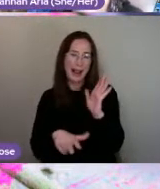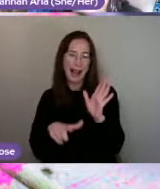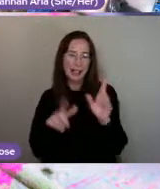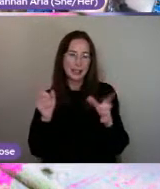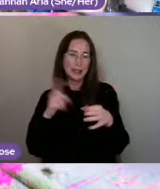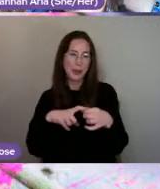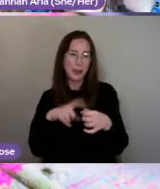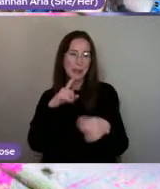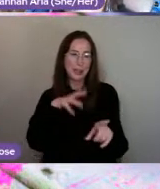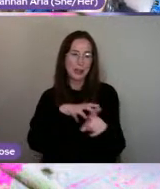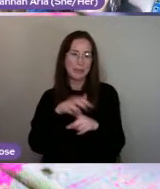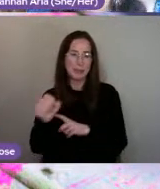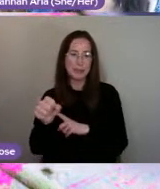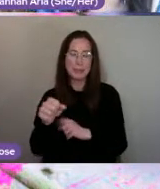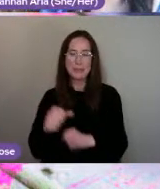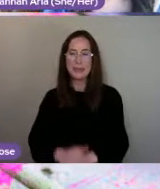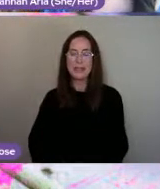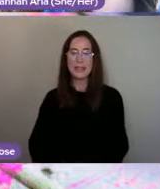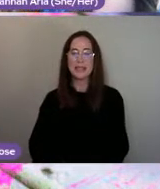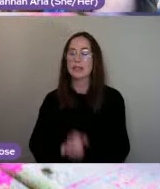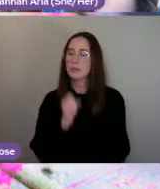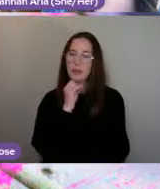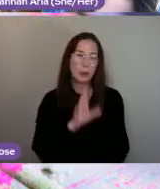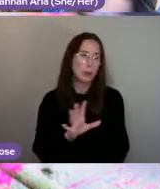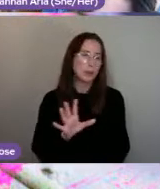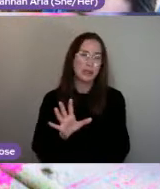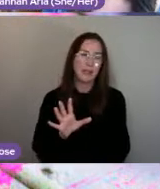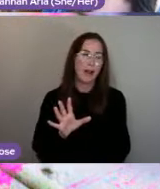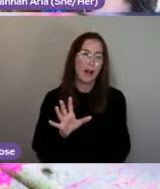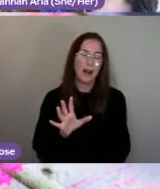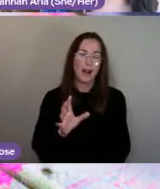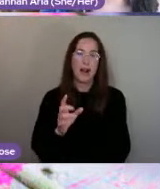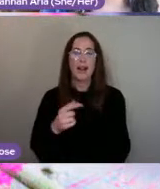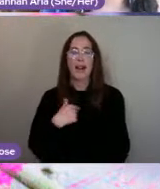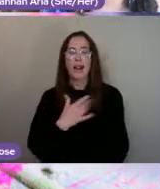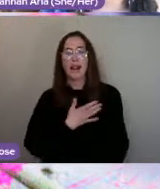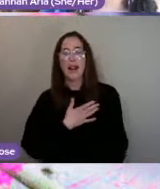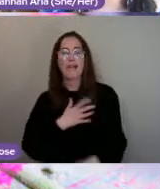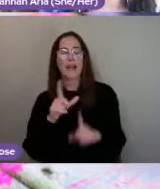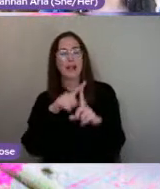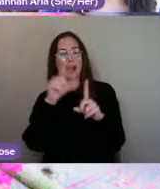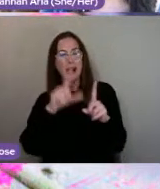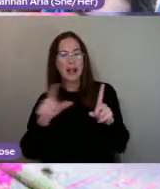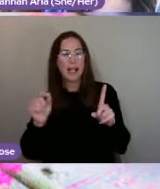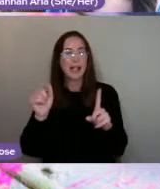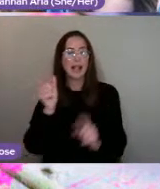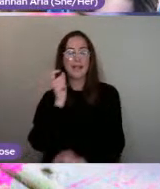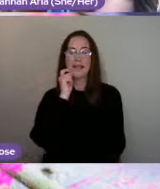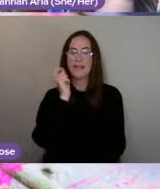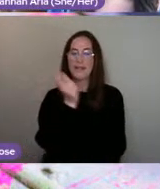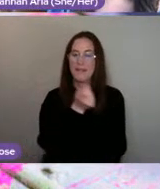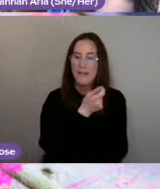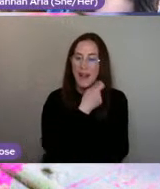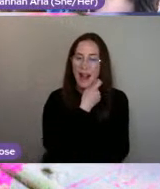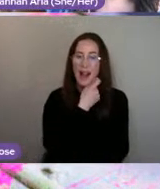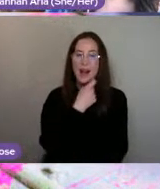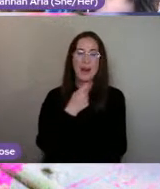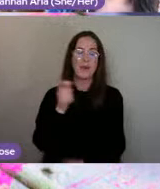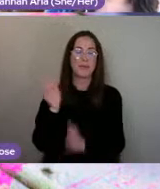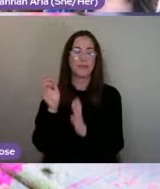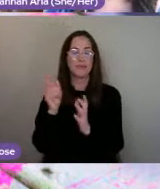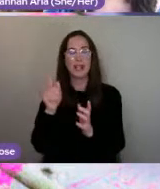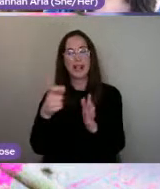And she's done some beautiful stuff. I love that she's got the leaves and the flowers in. And Katie really, really